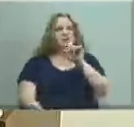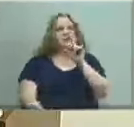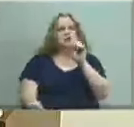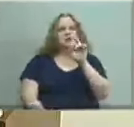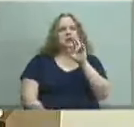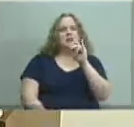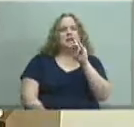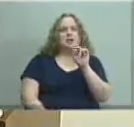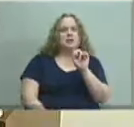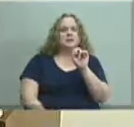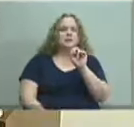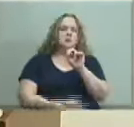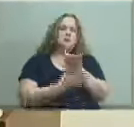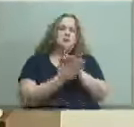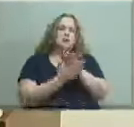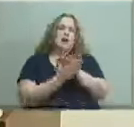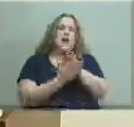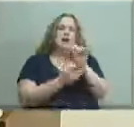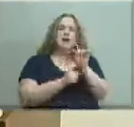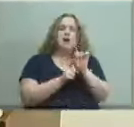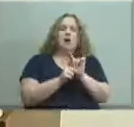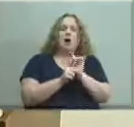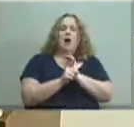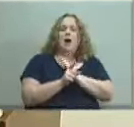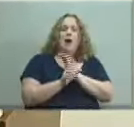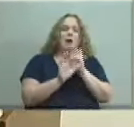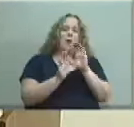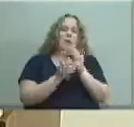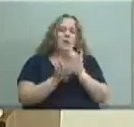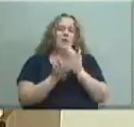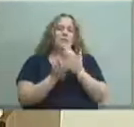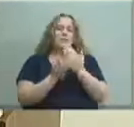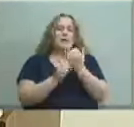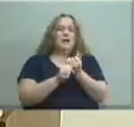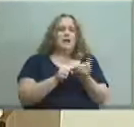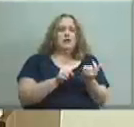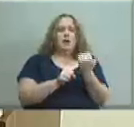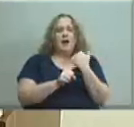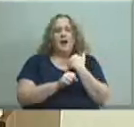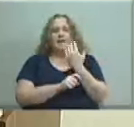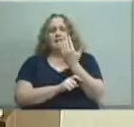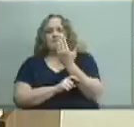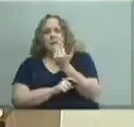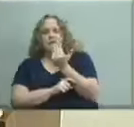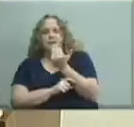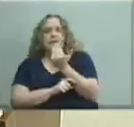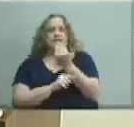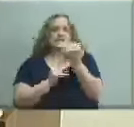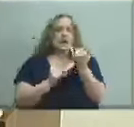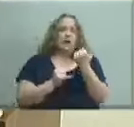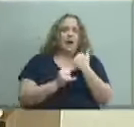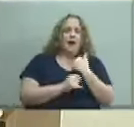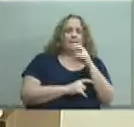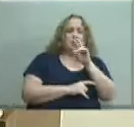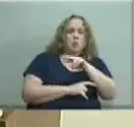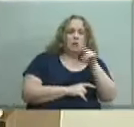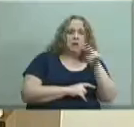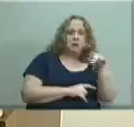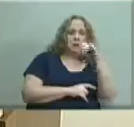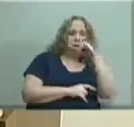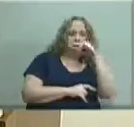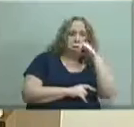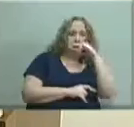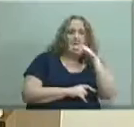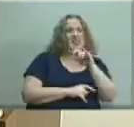was gosh you know our classes last year they were 15 this year they're more like 22 kids on average and